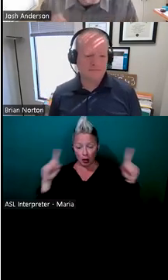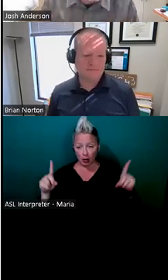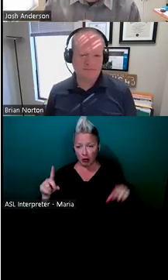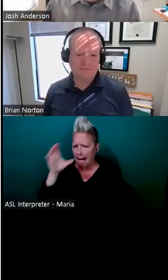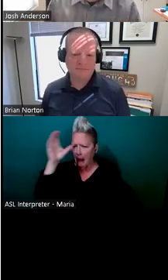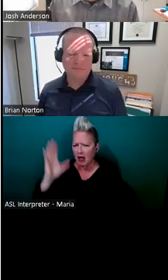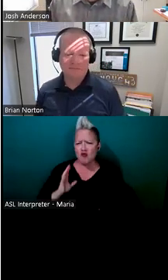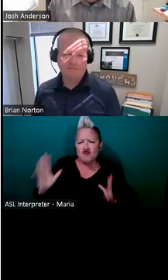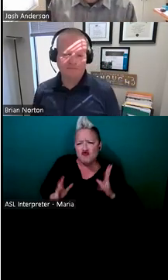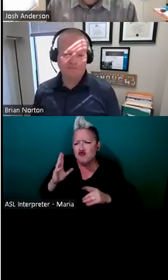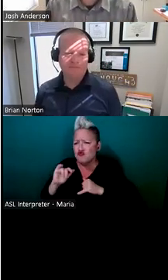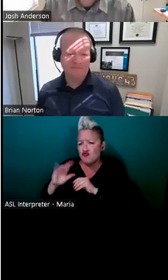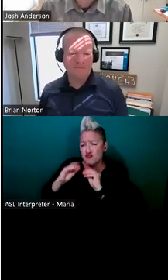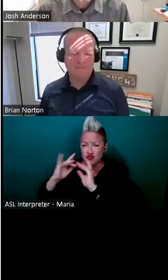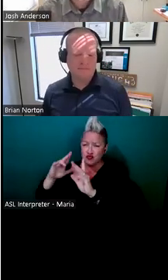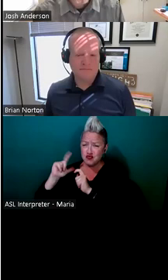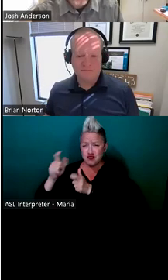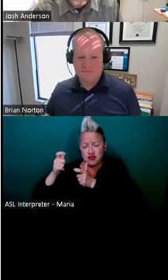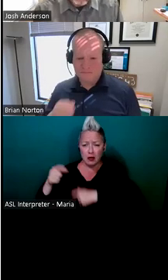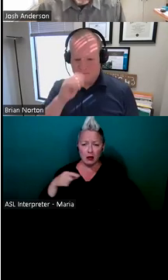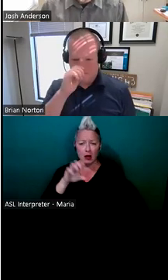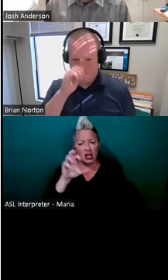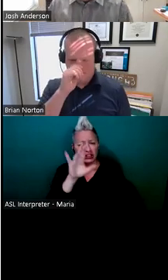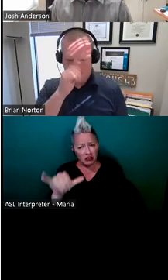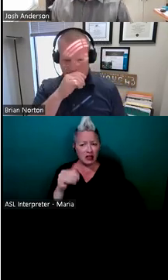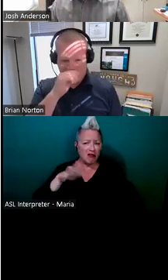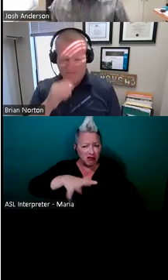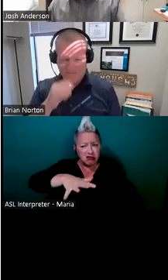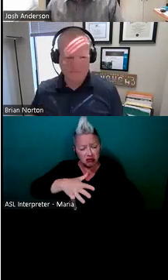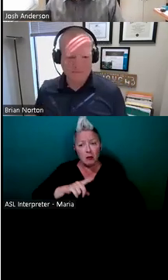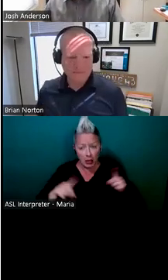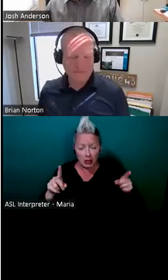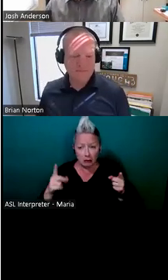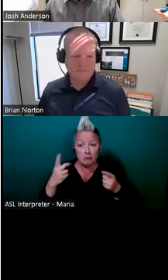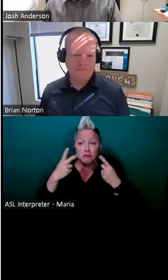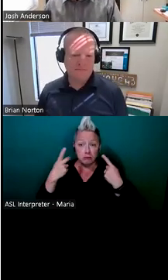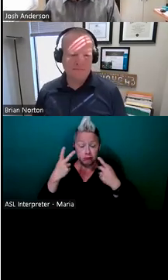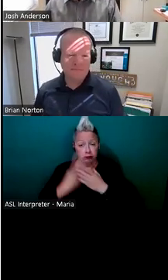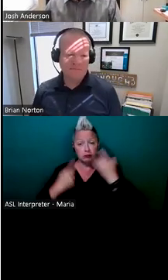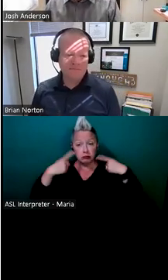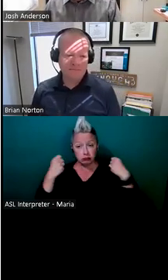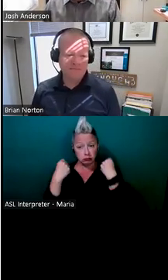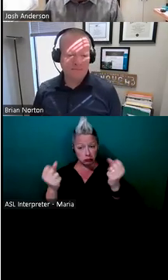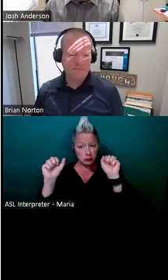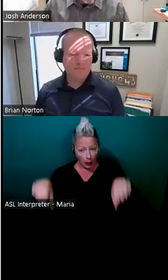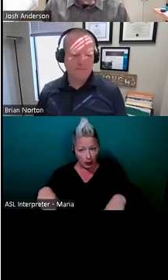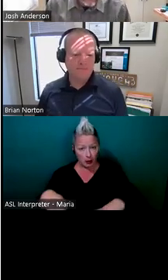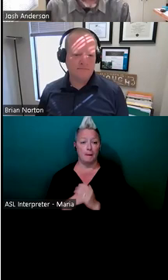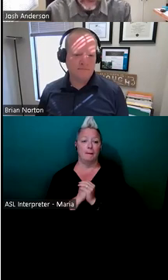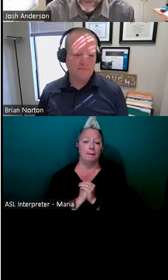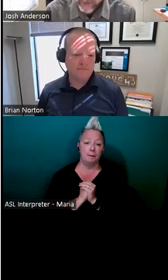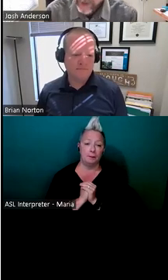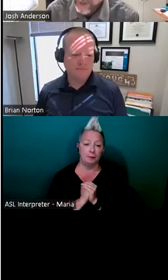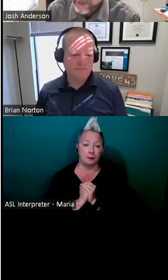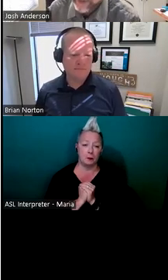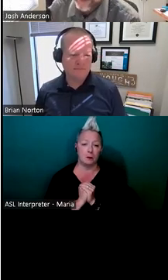bells and whistles, but both can accomplish the same tasks. So when it comes to evaluations and hopefully we get to practice this, um, uh, as